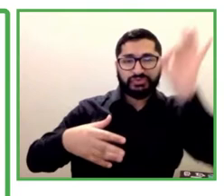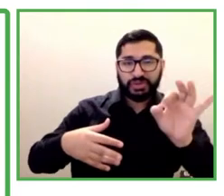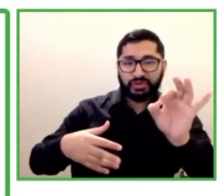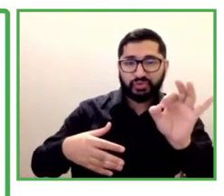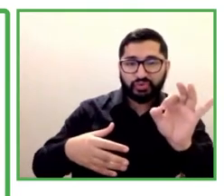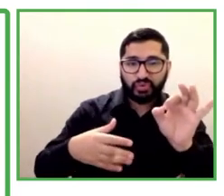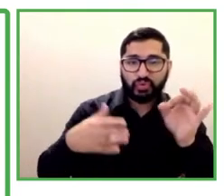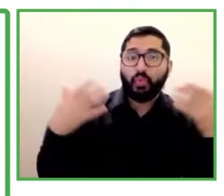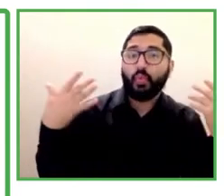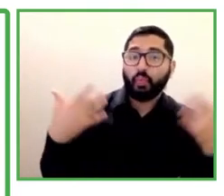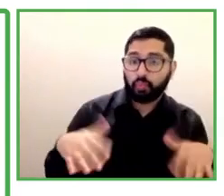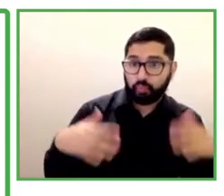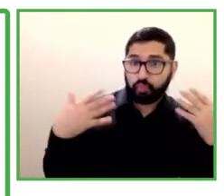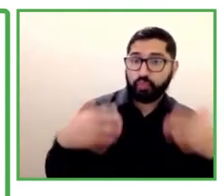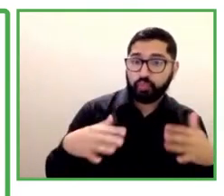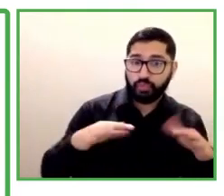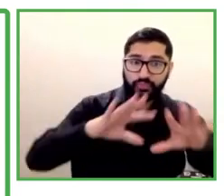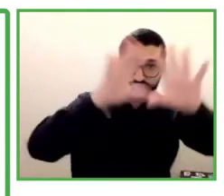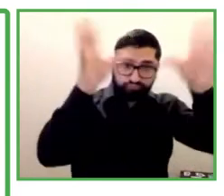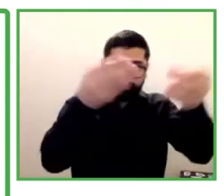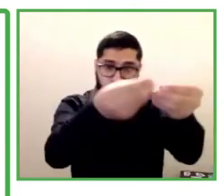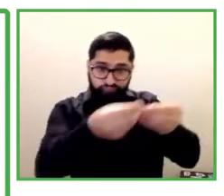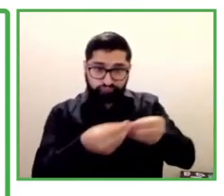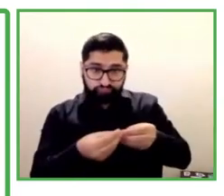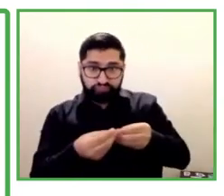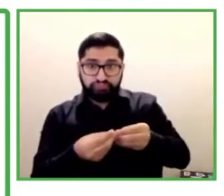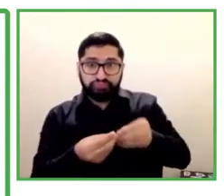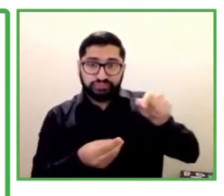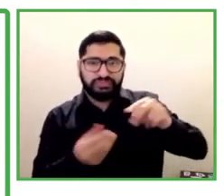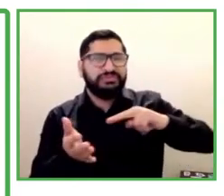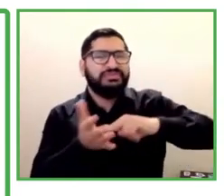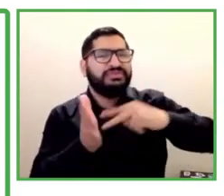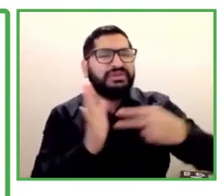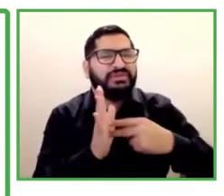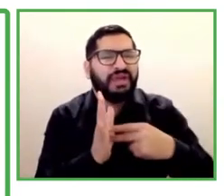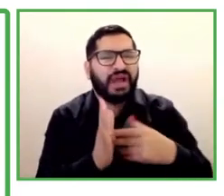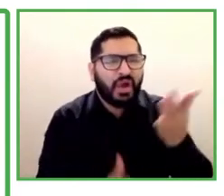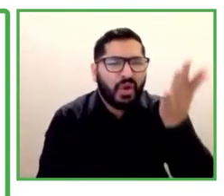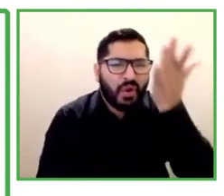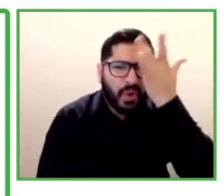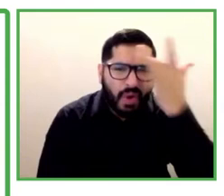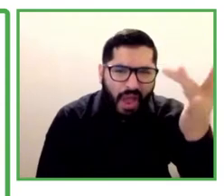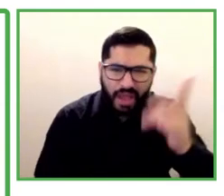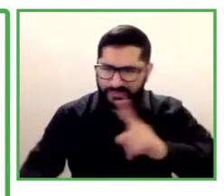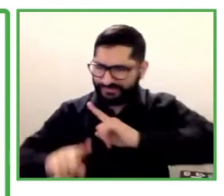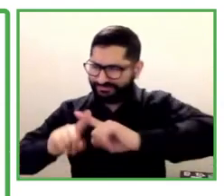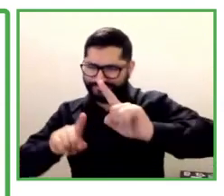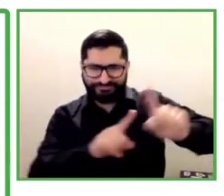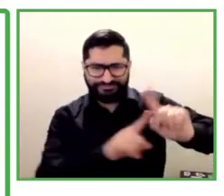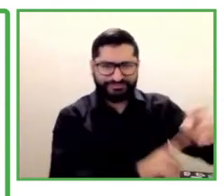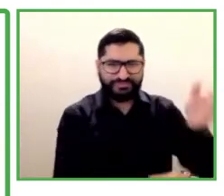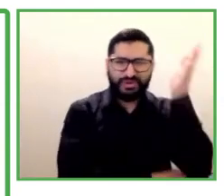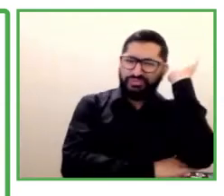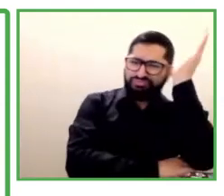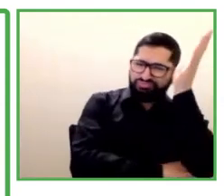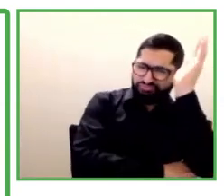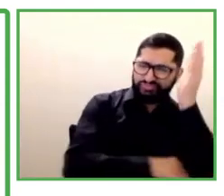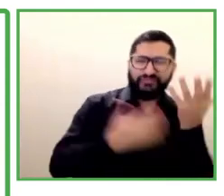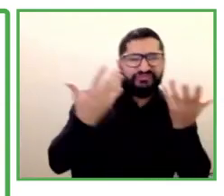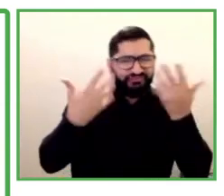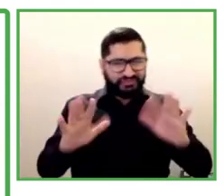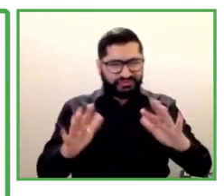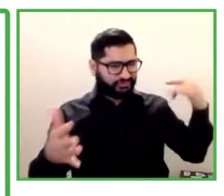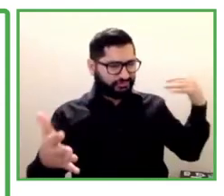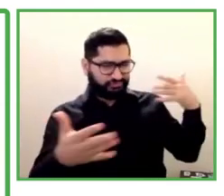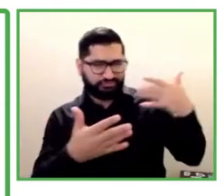webinars and other awareness programs that we did, such as on-site and online training and workshops.